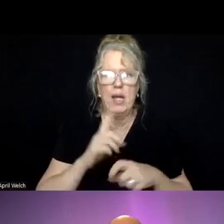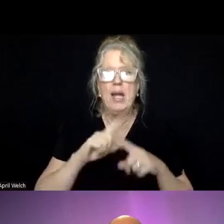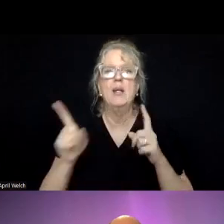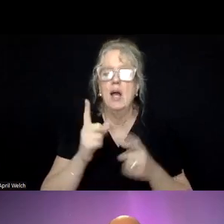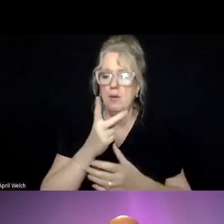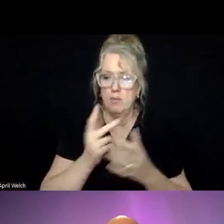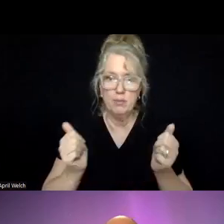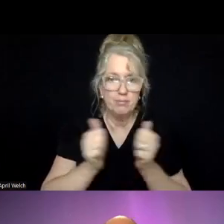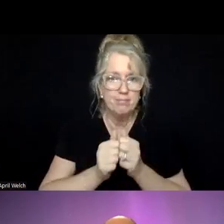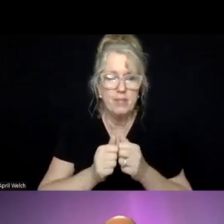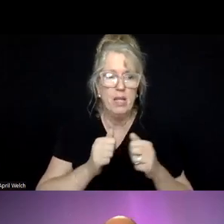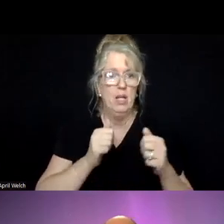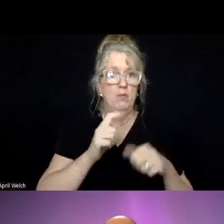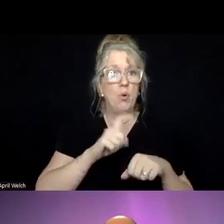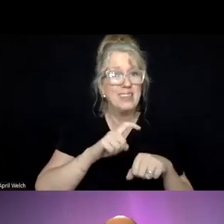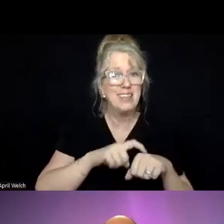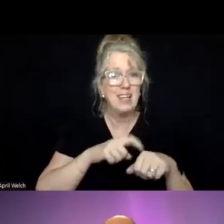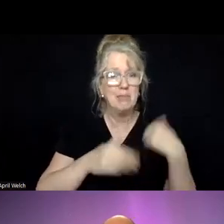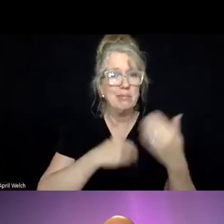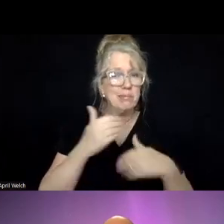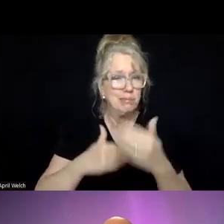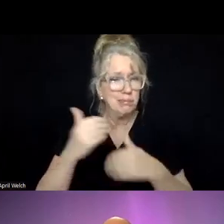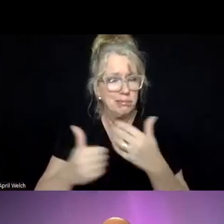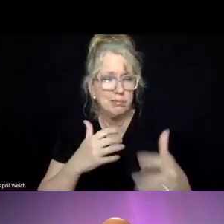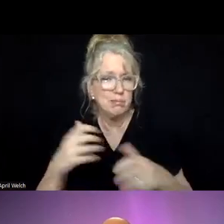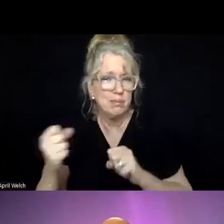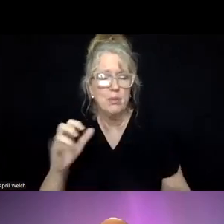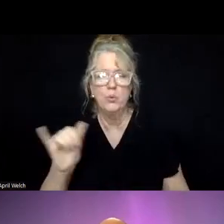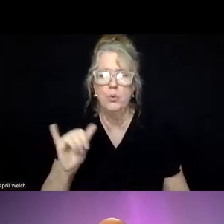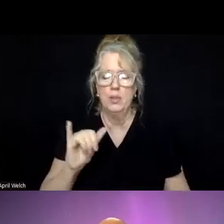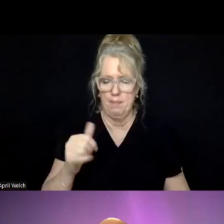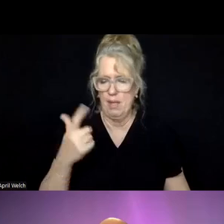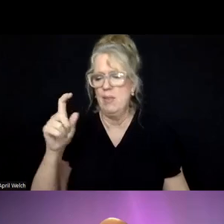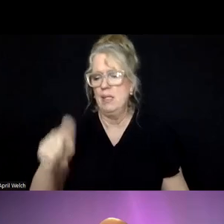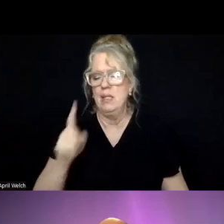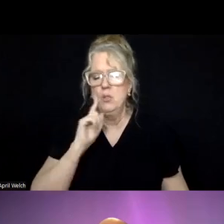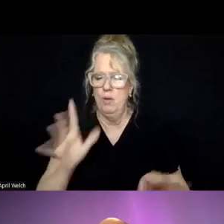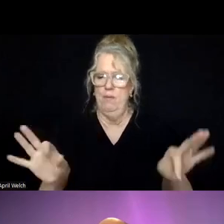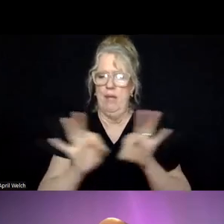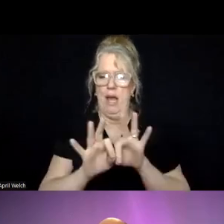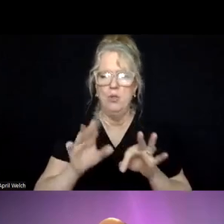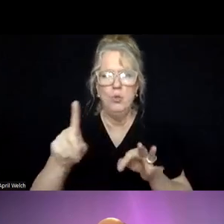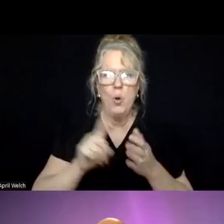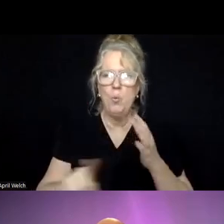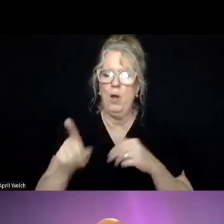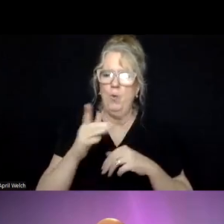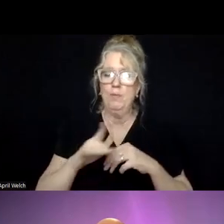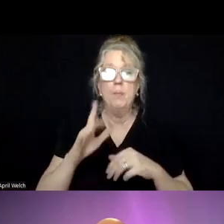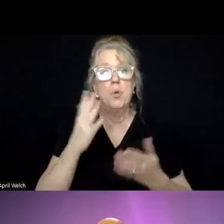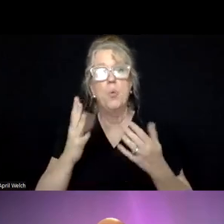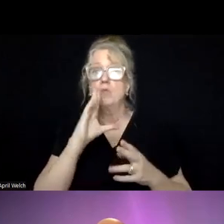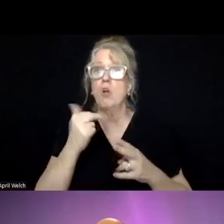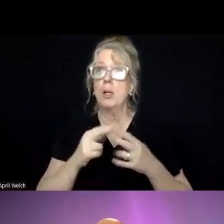the need for speed equals the need to value that availability. And when I talk about